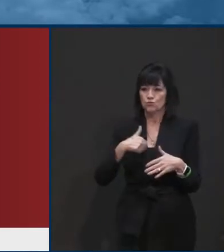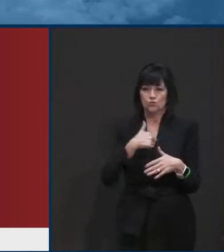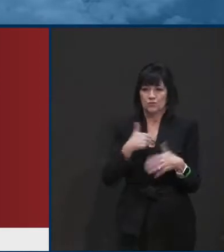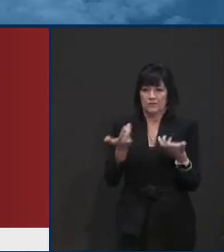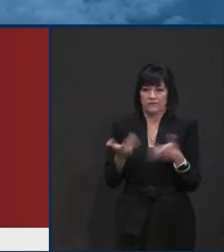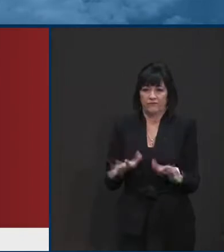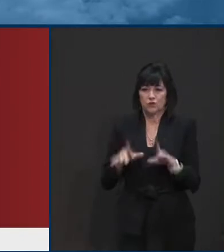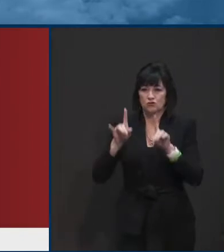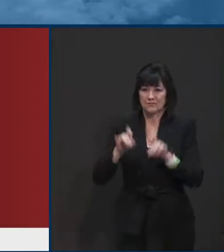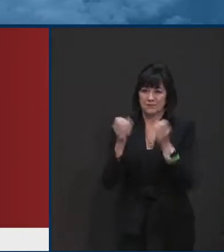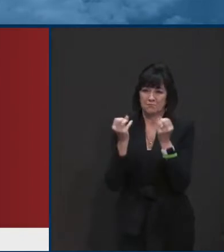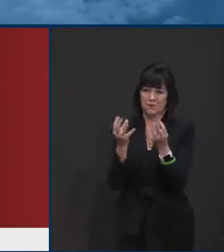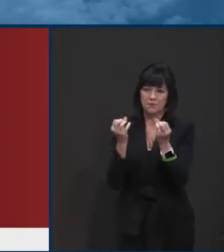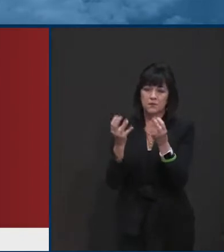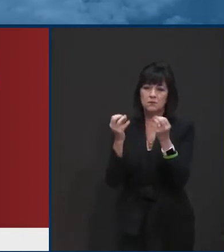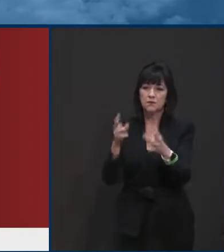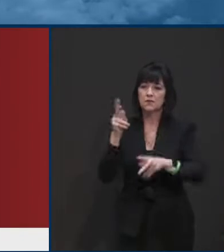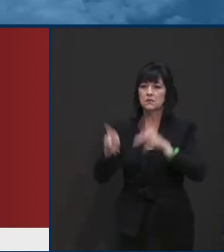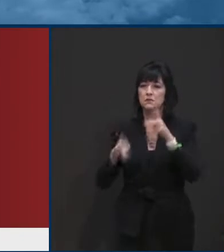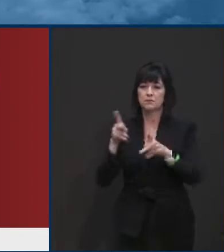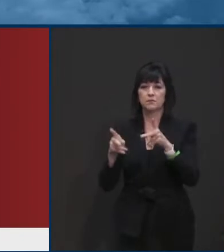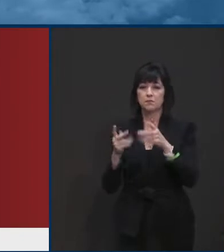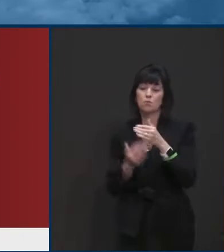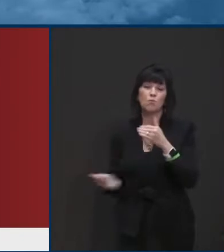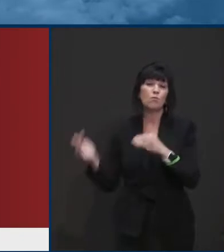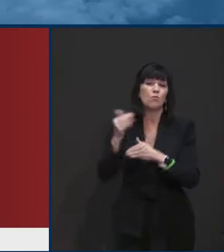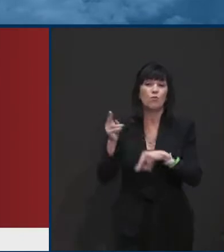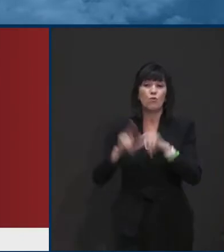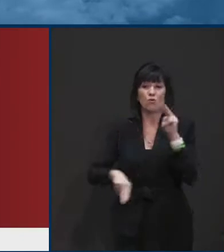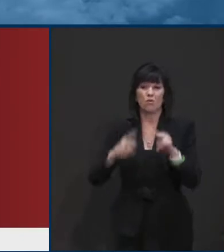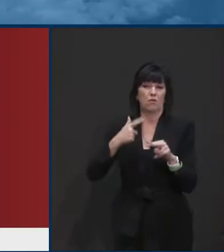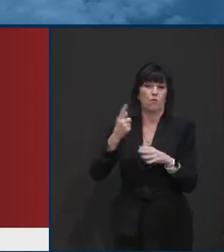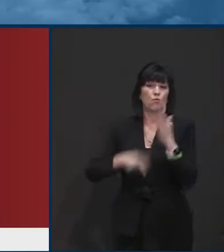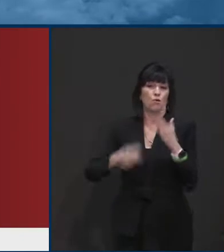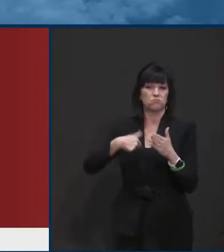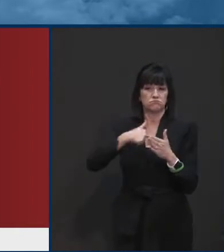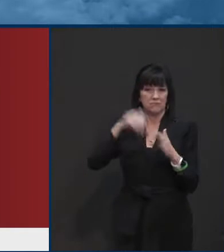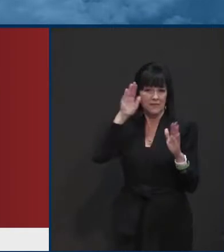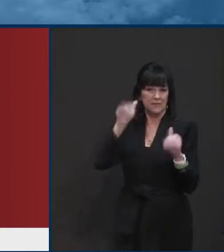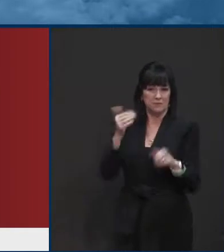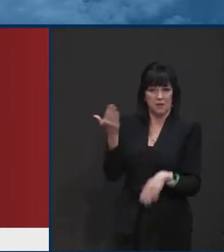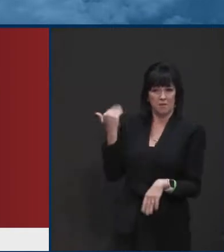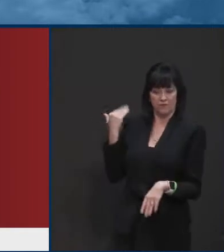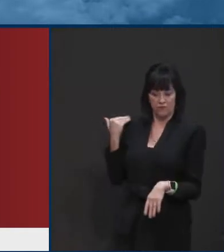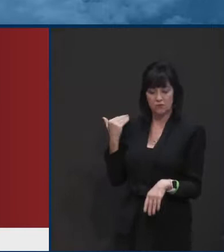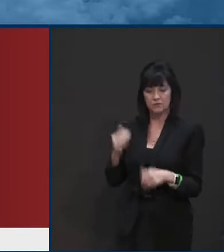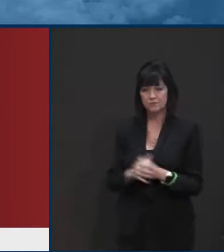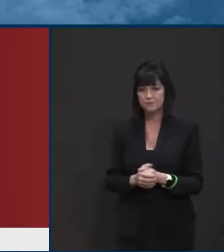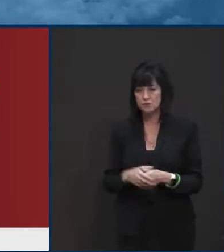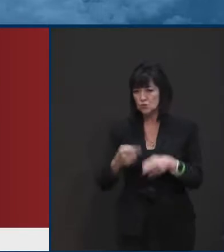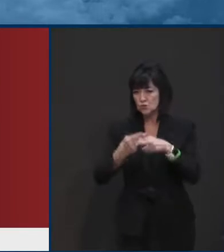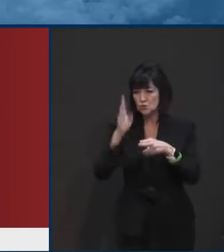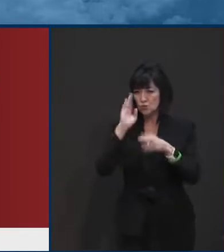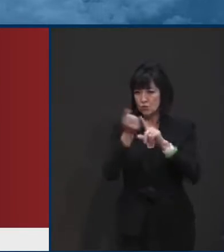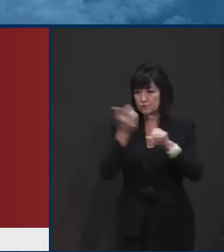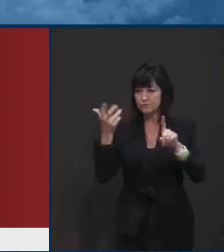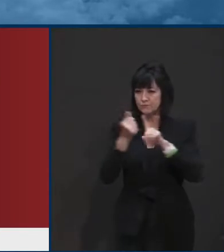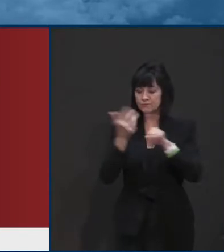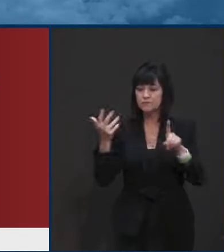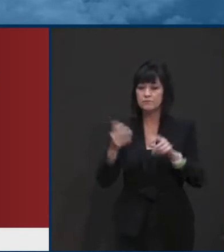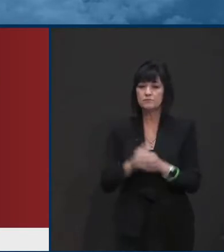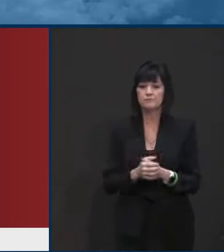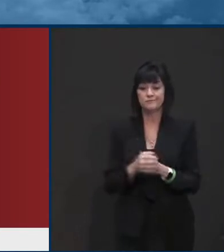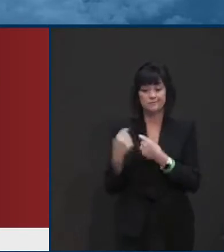testing across Delaware and very, very impressive. We'll get to that in a bit. I've been saying for several weeks now